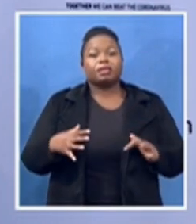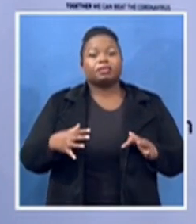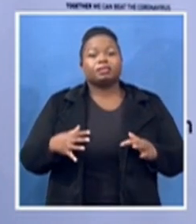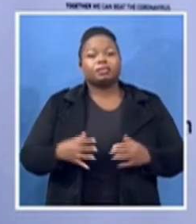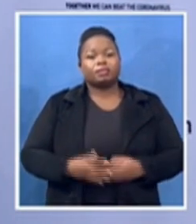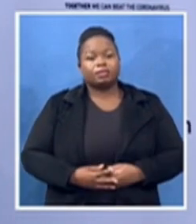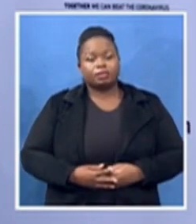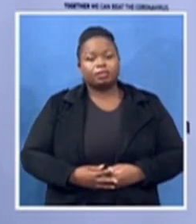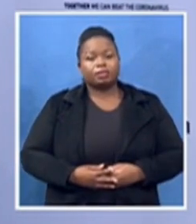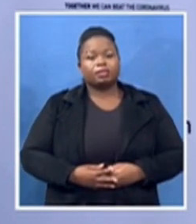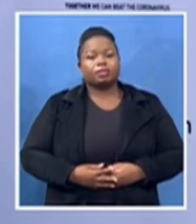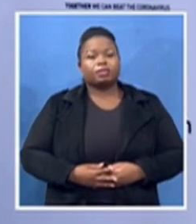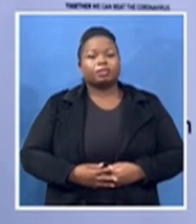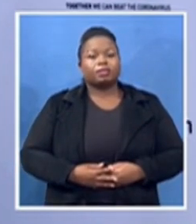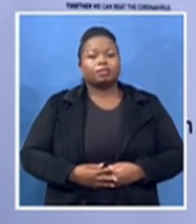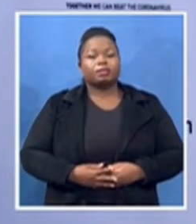june